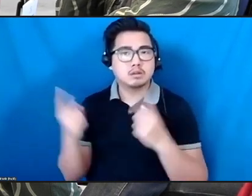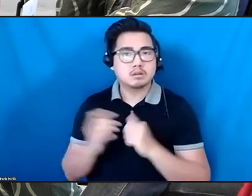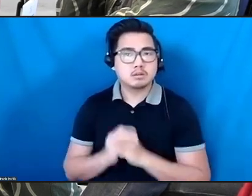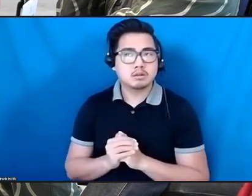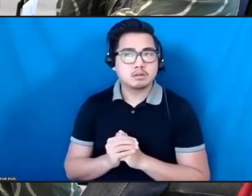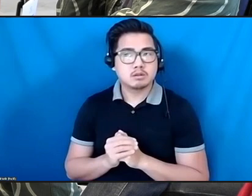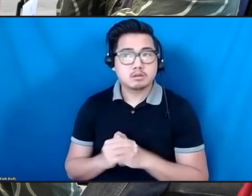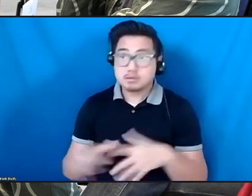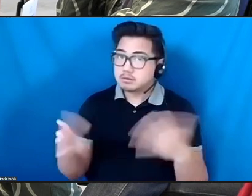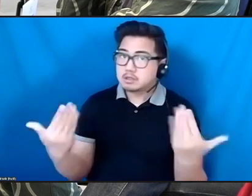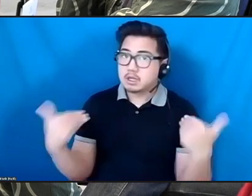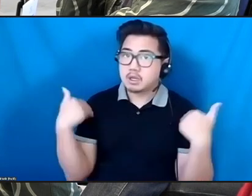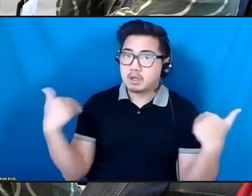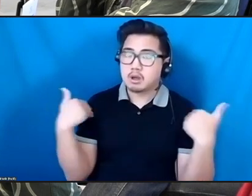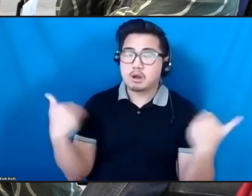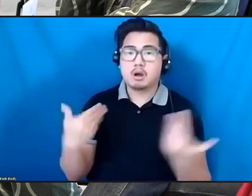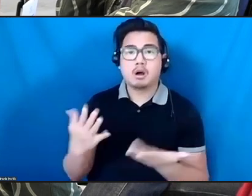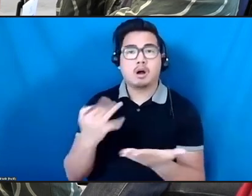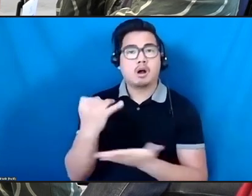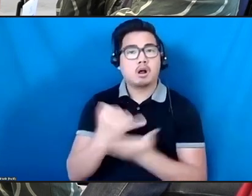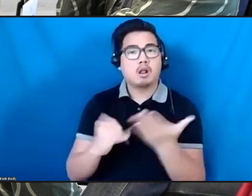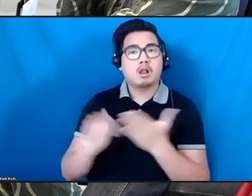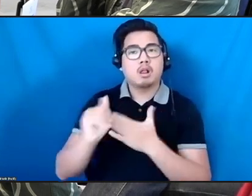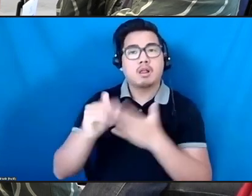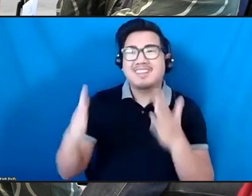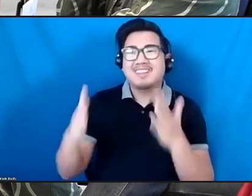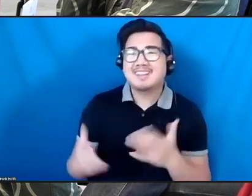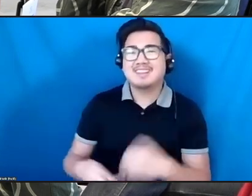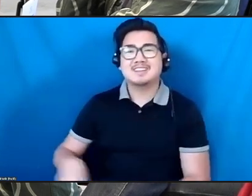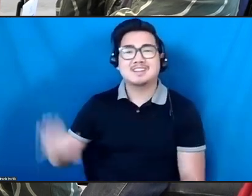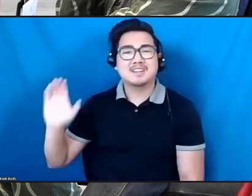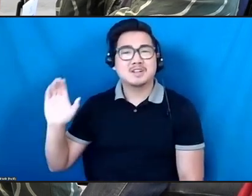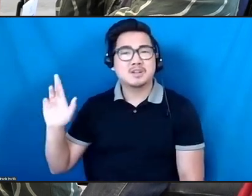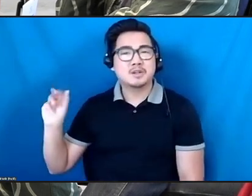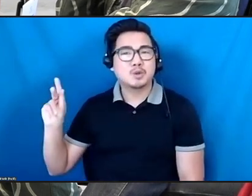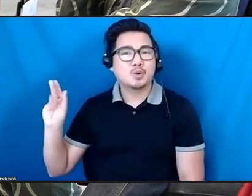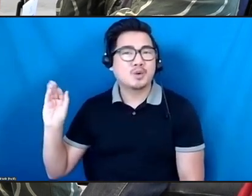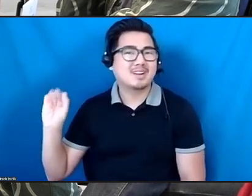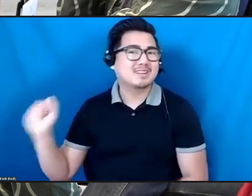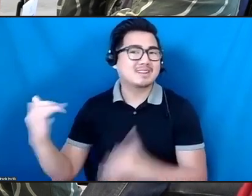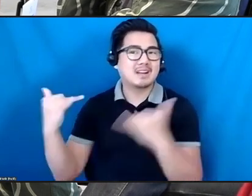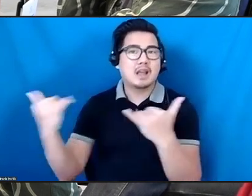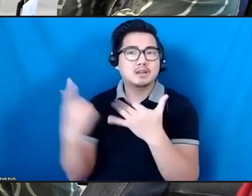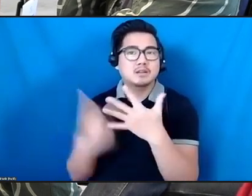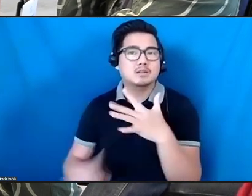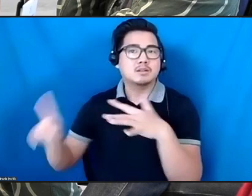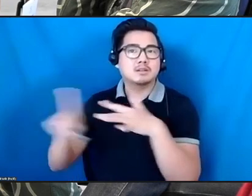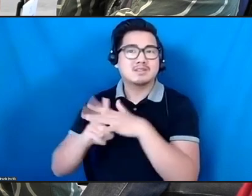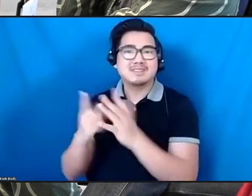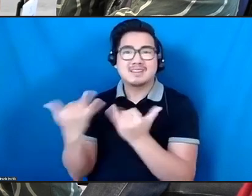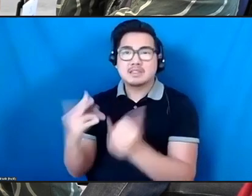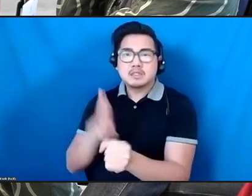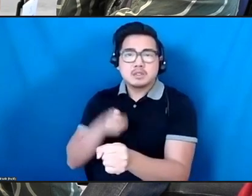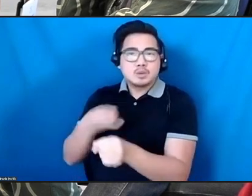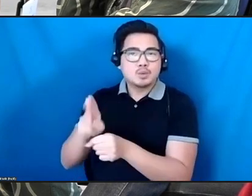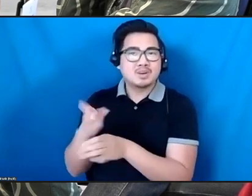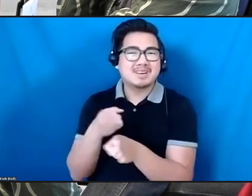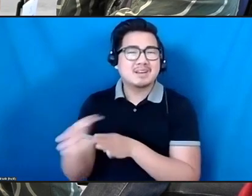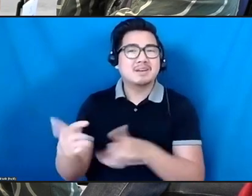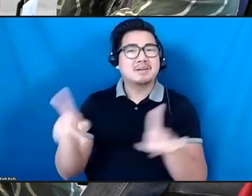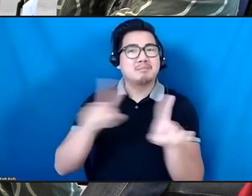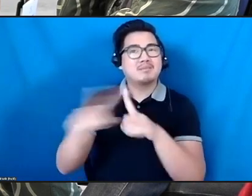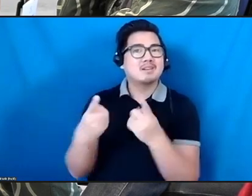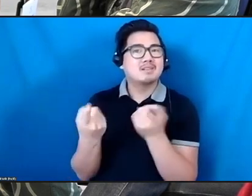leaders and arts administrators and curators of color are finally coming up. But we're all being told there's no money and you can't travel.